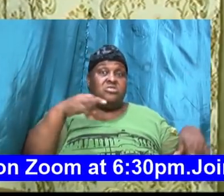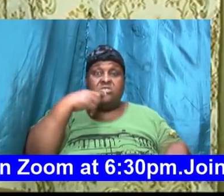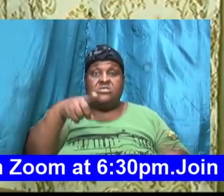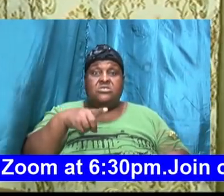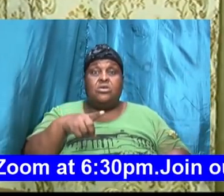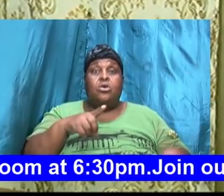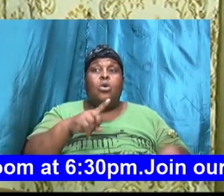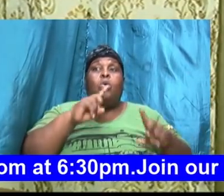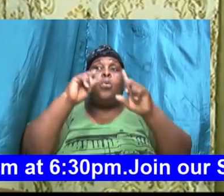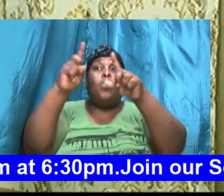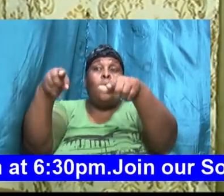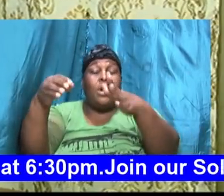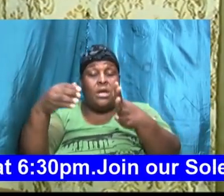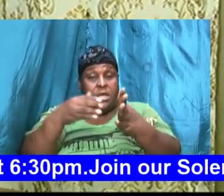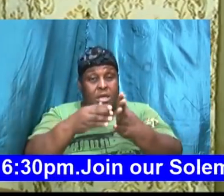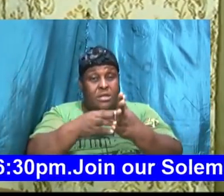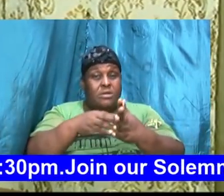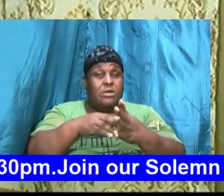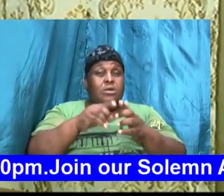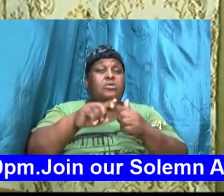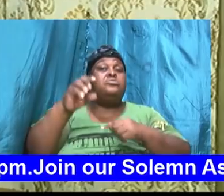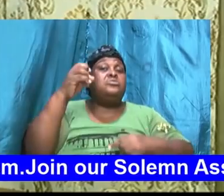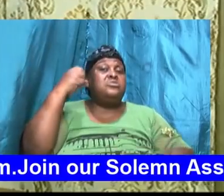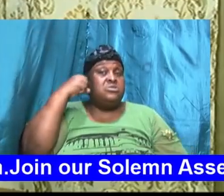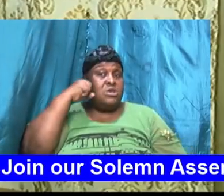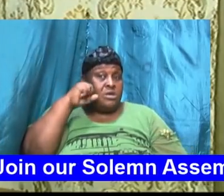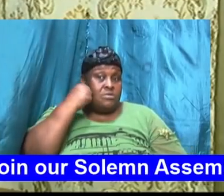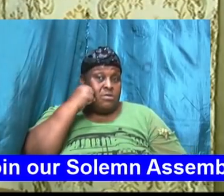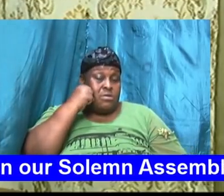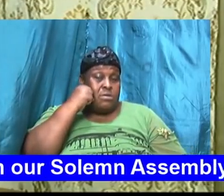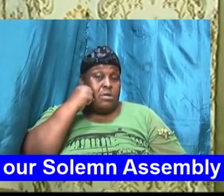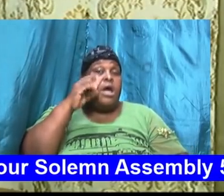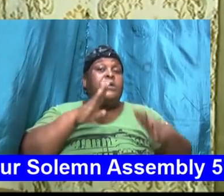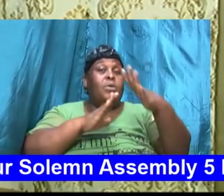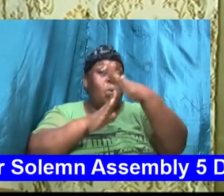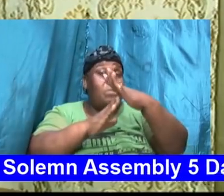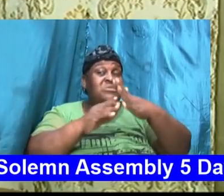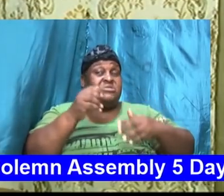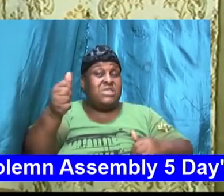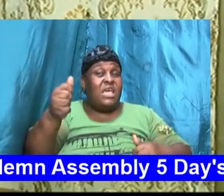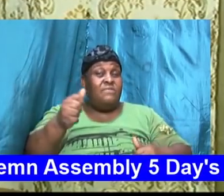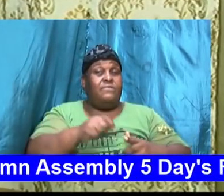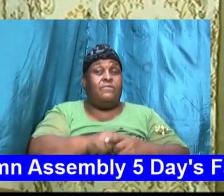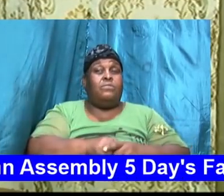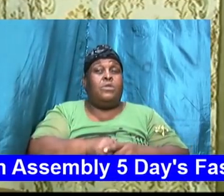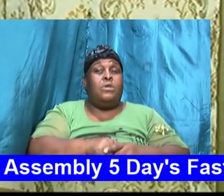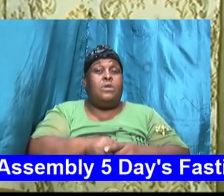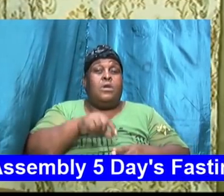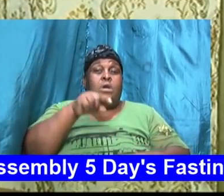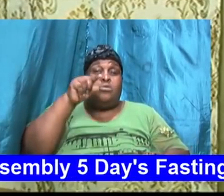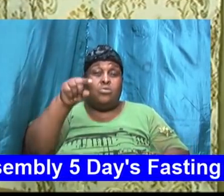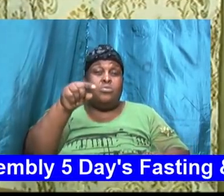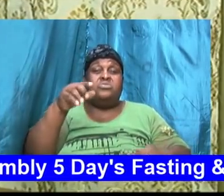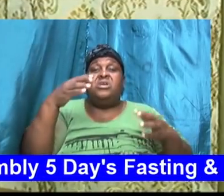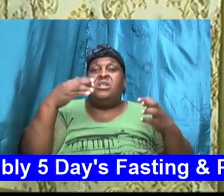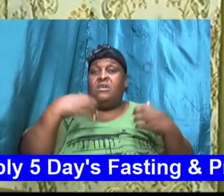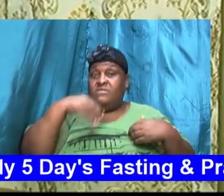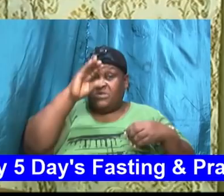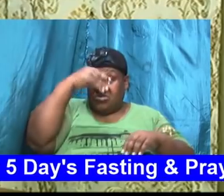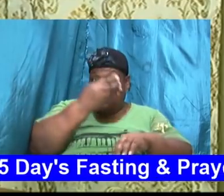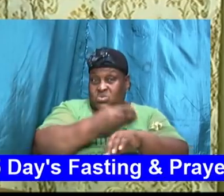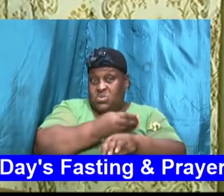to Sarah humbly yourself and you shall have a son you shall call his name Ishmael